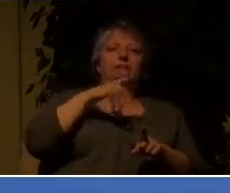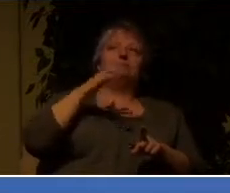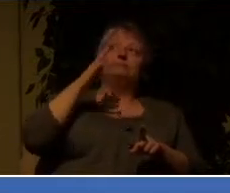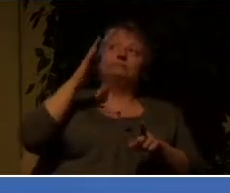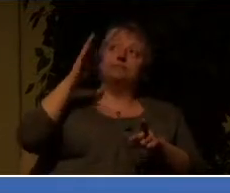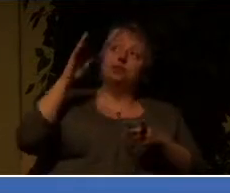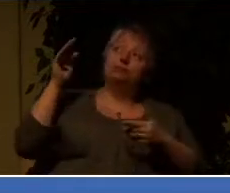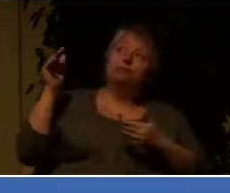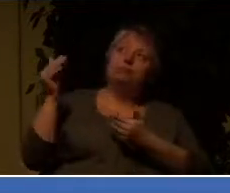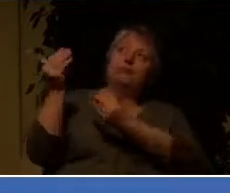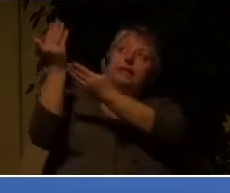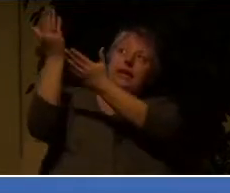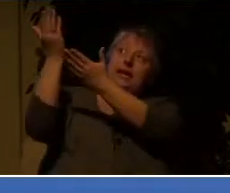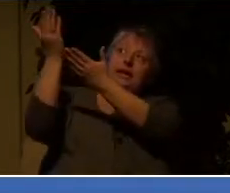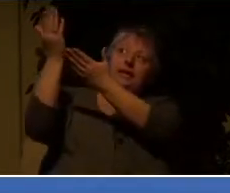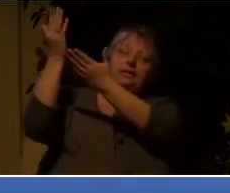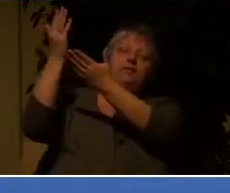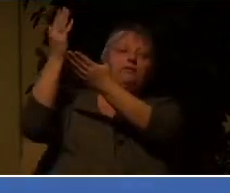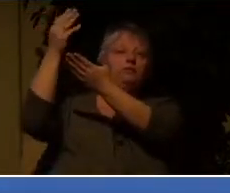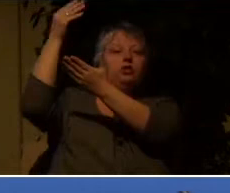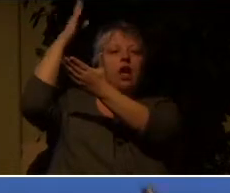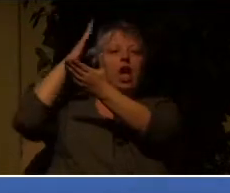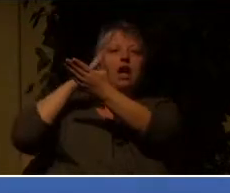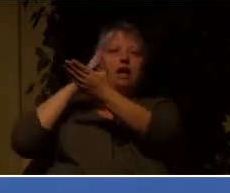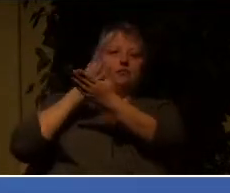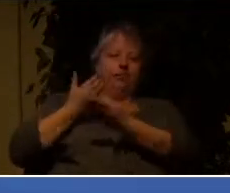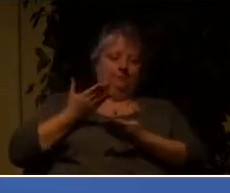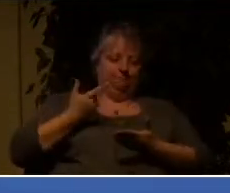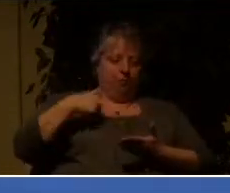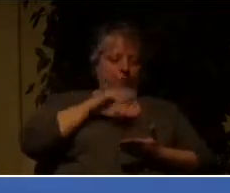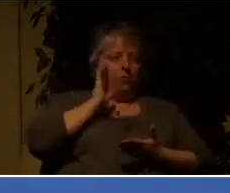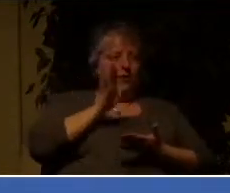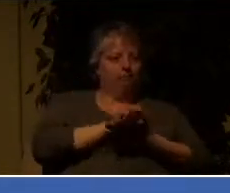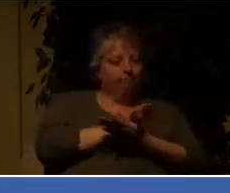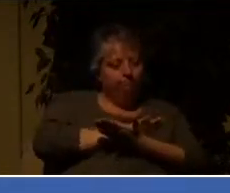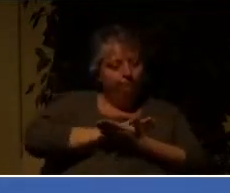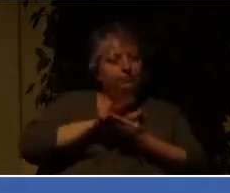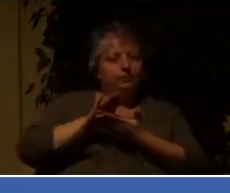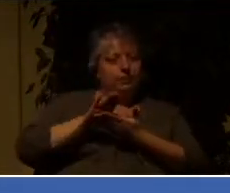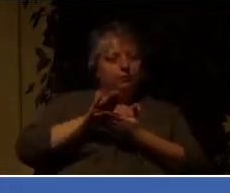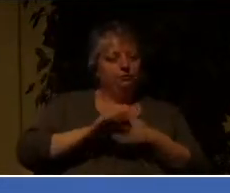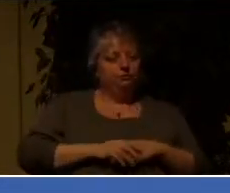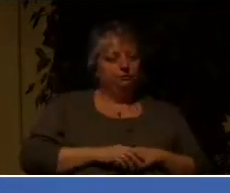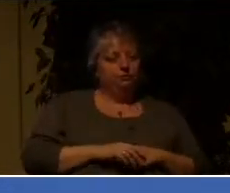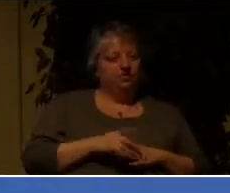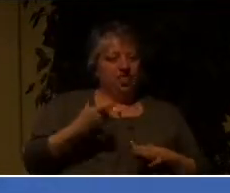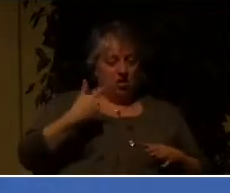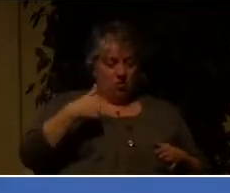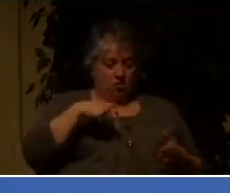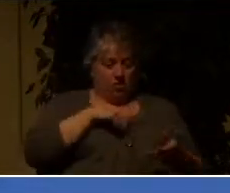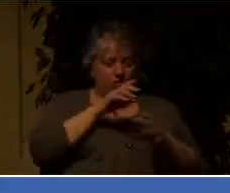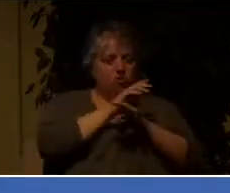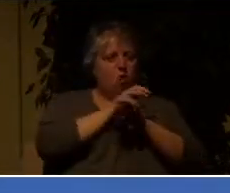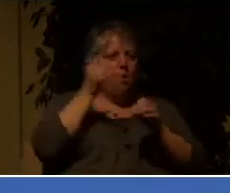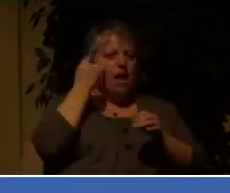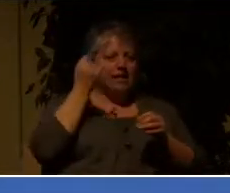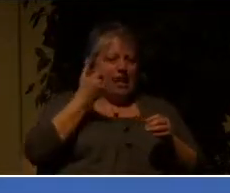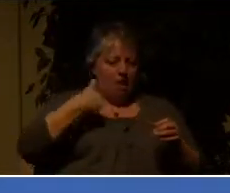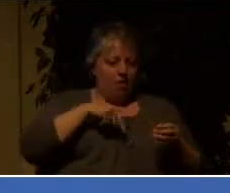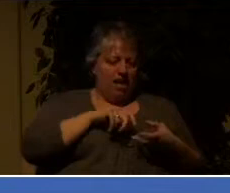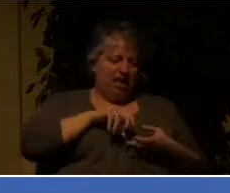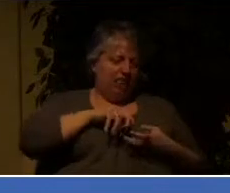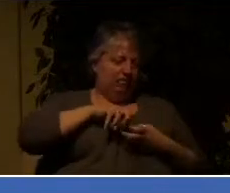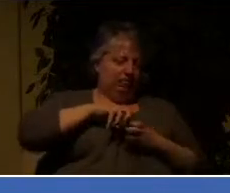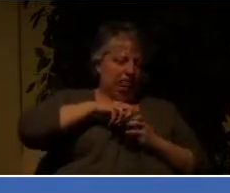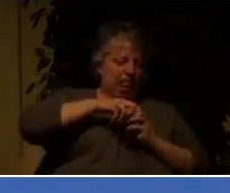By sin, we've all become twisted and crooked. We have no idea how twisted and crooked we are until Jesus comes